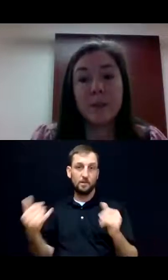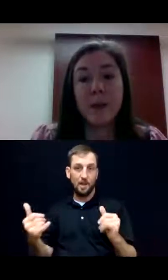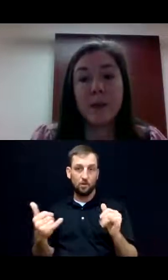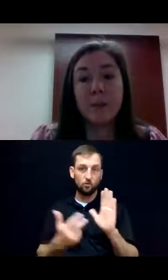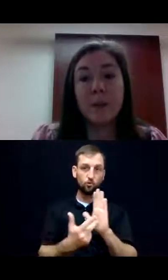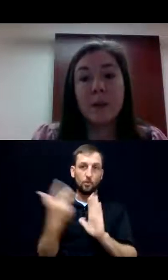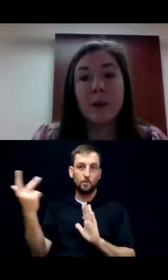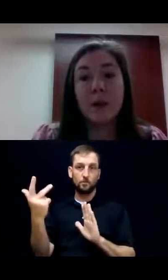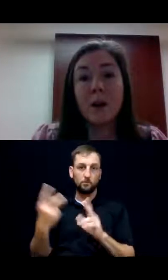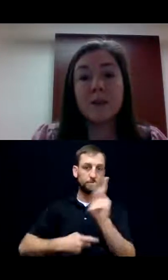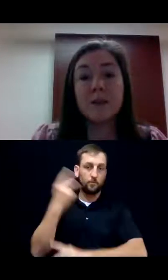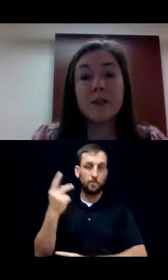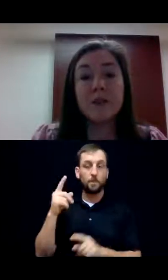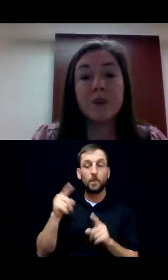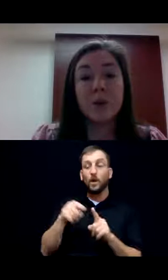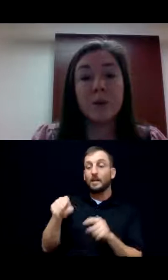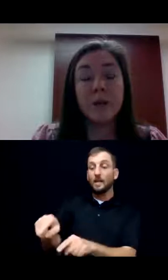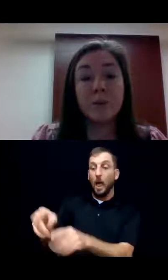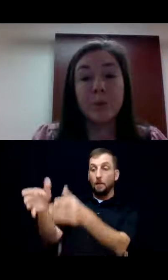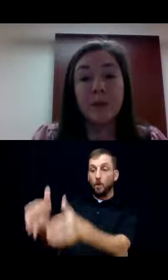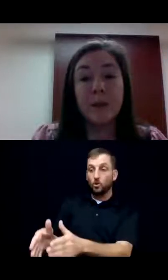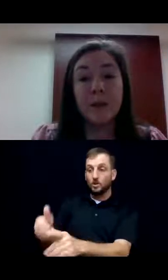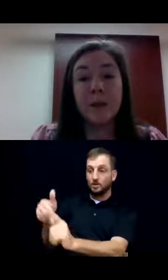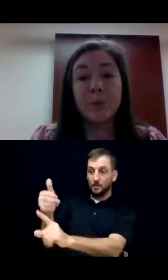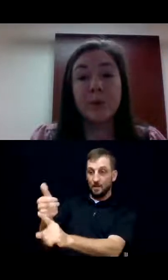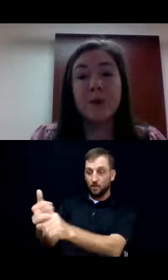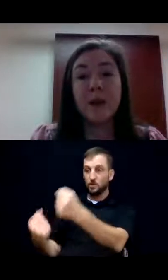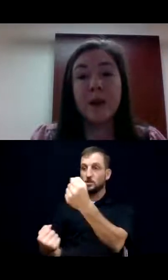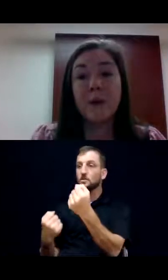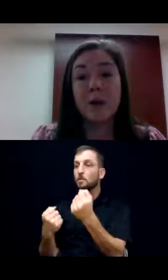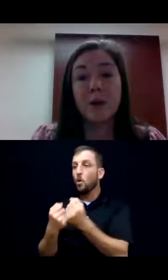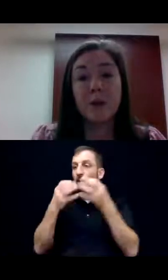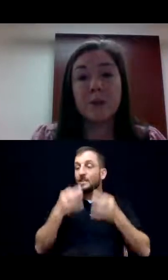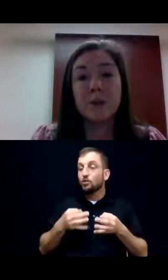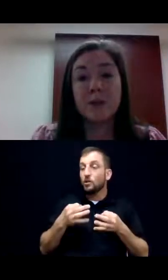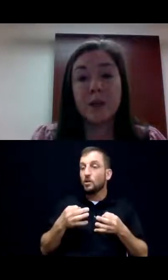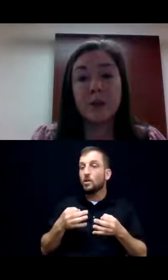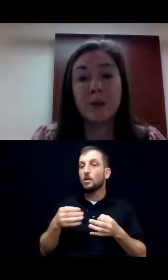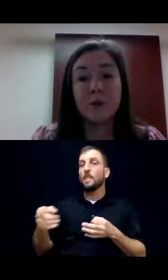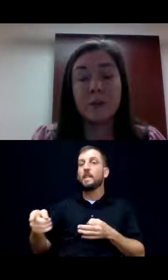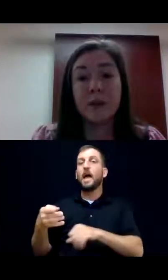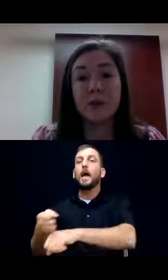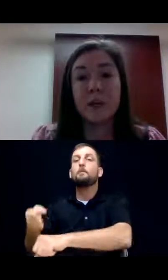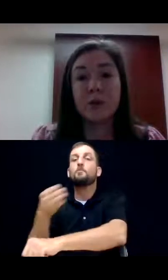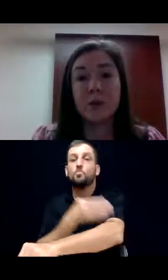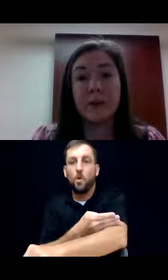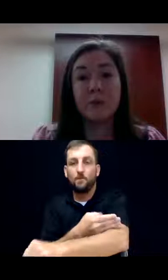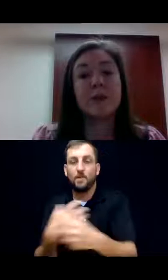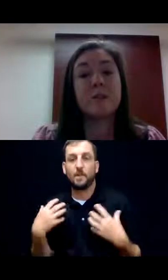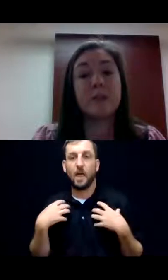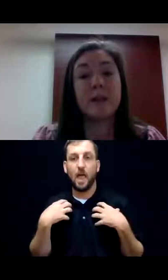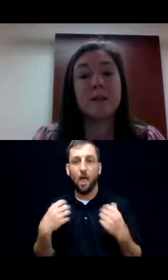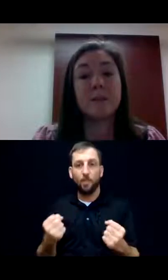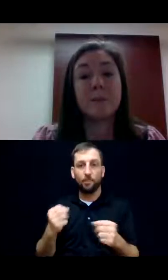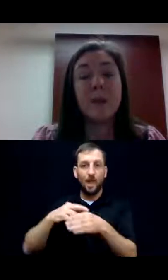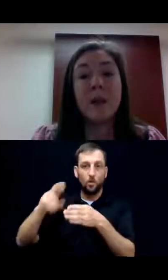decision making, the studies have shown and proven that it improves the health outcomes for individuals with intellectual and developmental